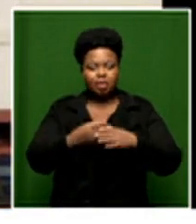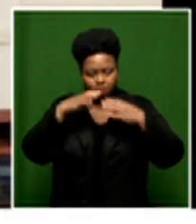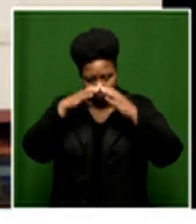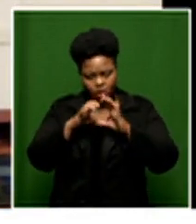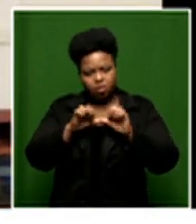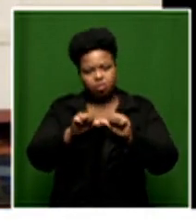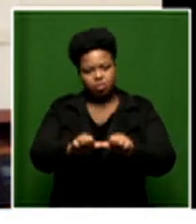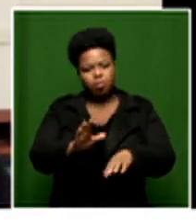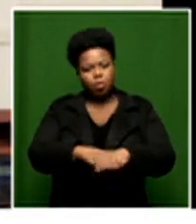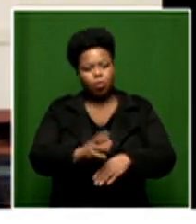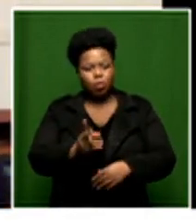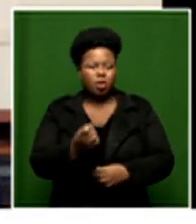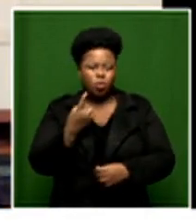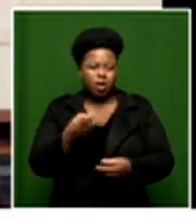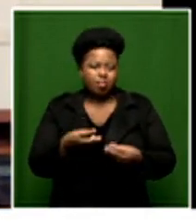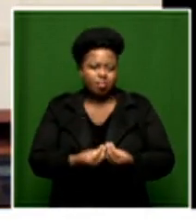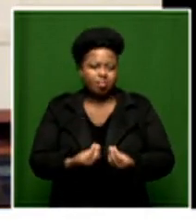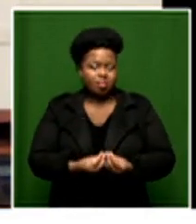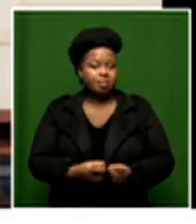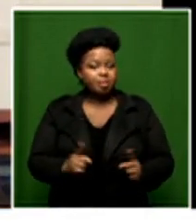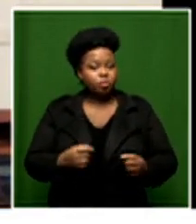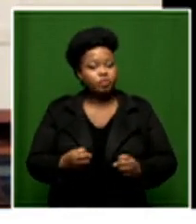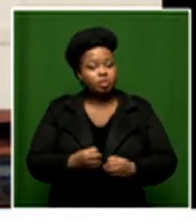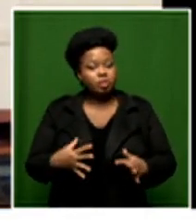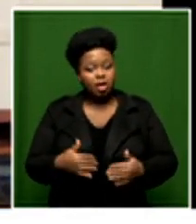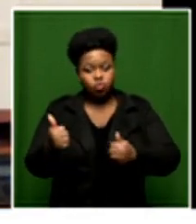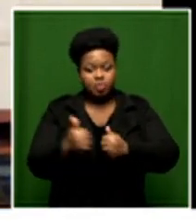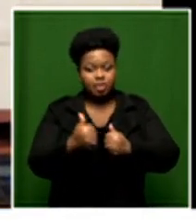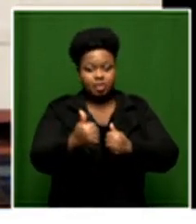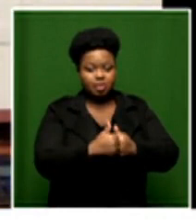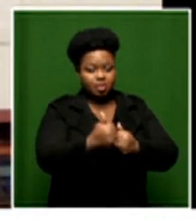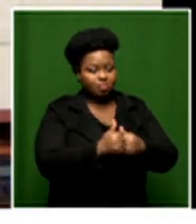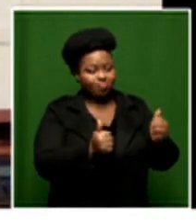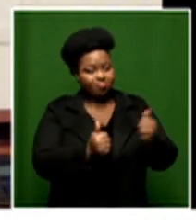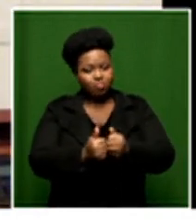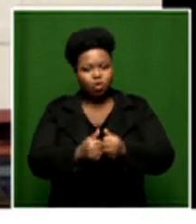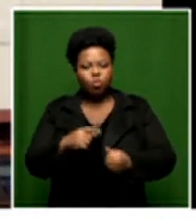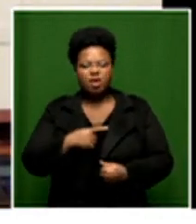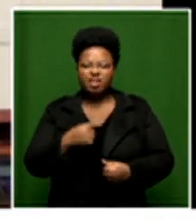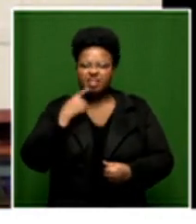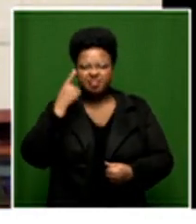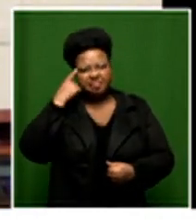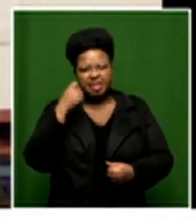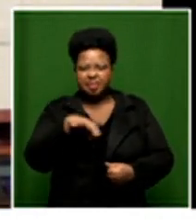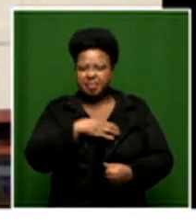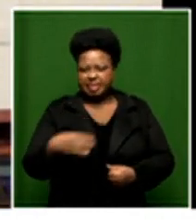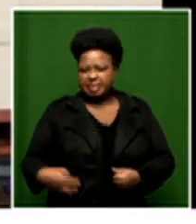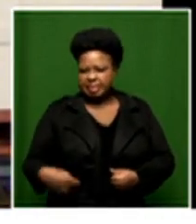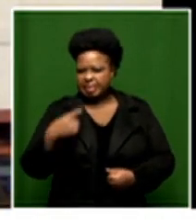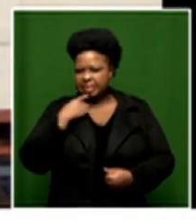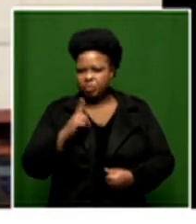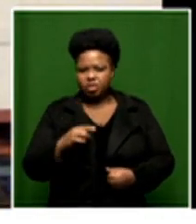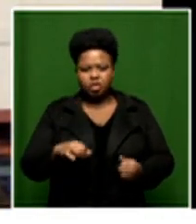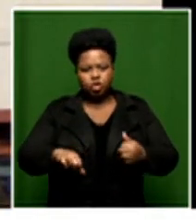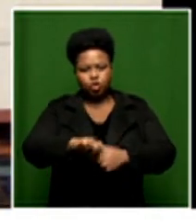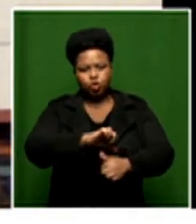that in that in that sense and i think that once we start that collaborative conversation i think the president calls it the social compact um once we get